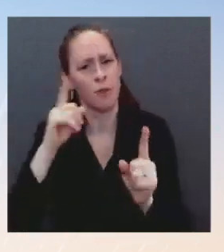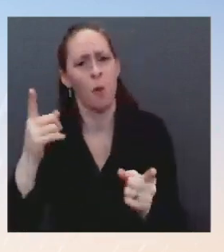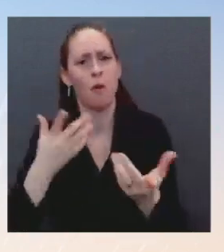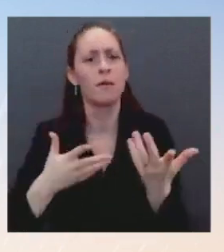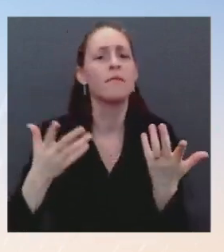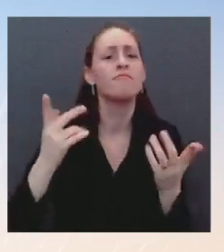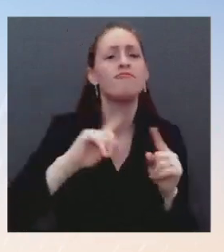him as well. And just quickly,